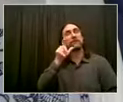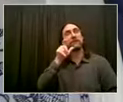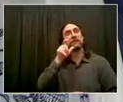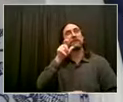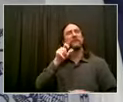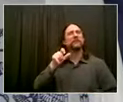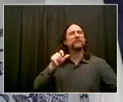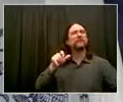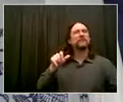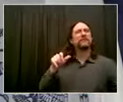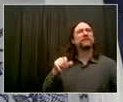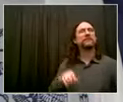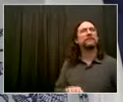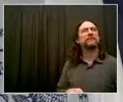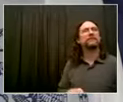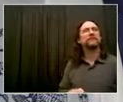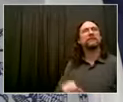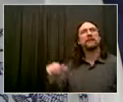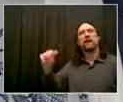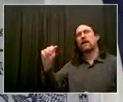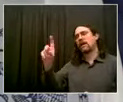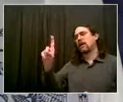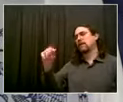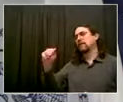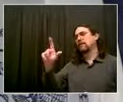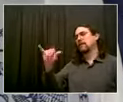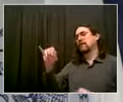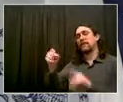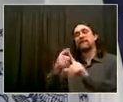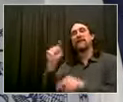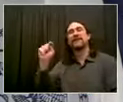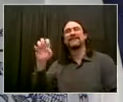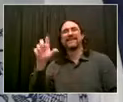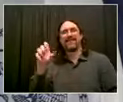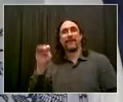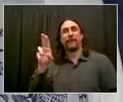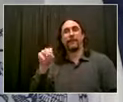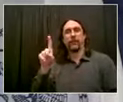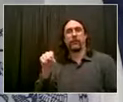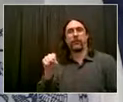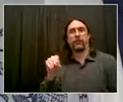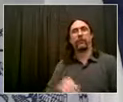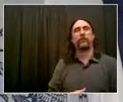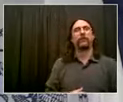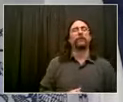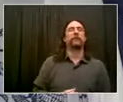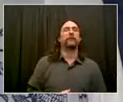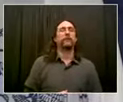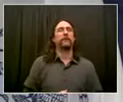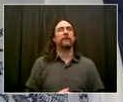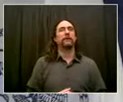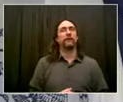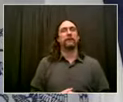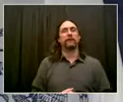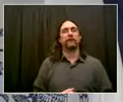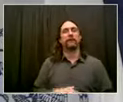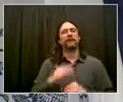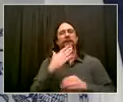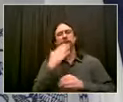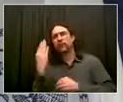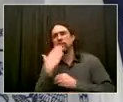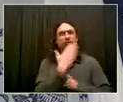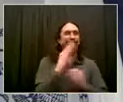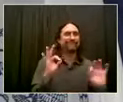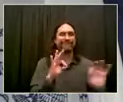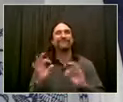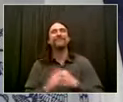Nice talking to you today, Mayor. I wanted to talk about immigration and the border. As more migrant kids, in